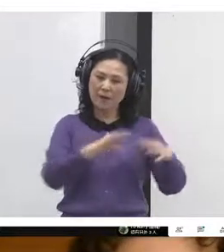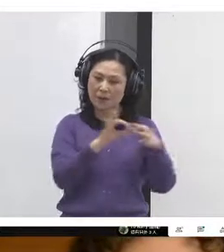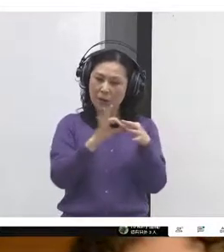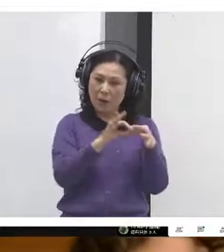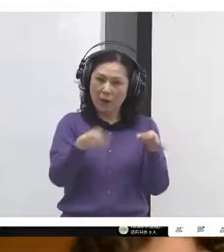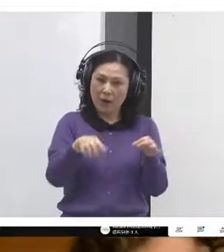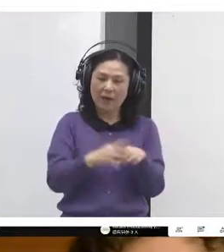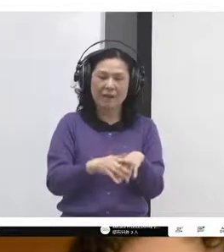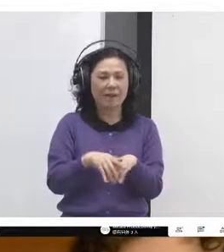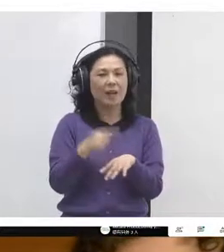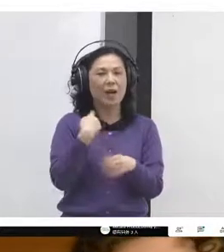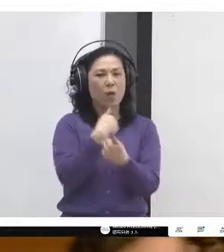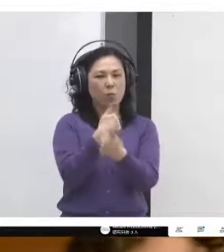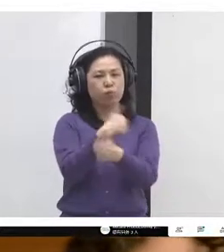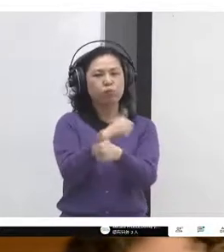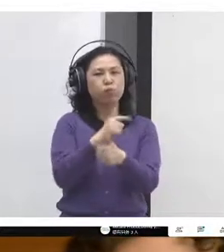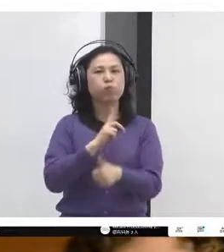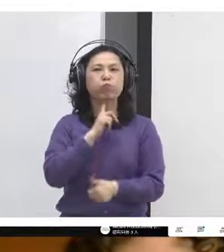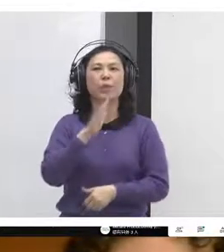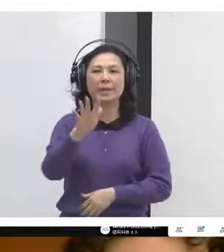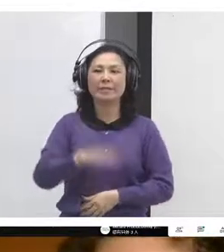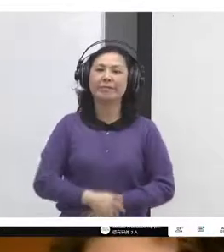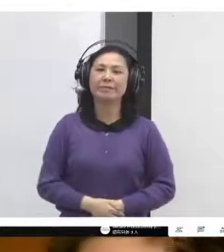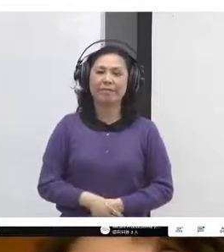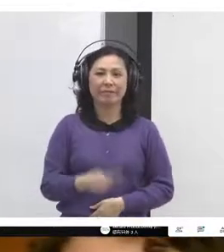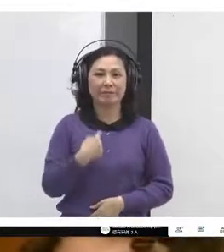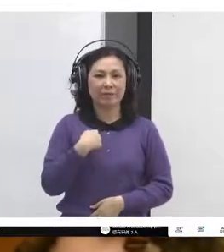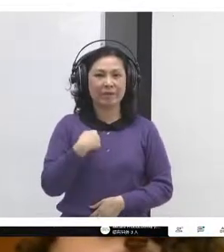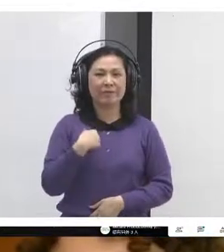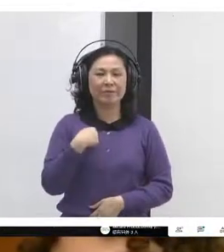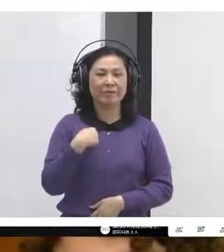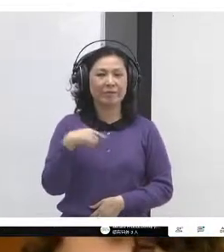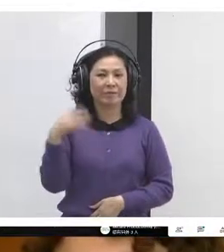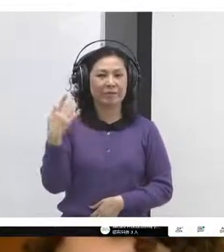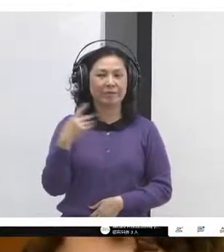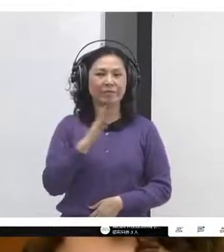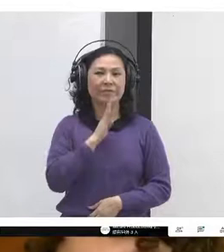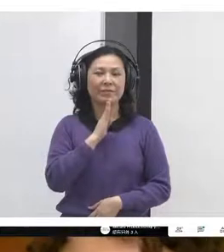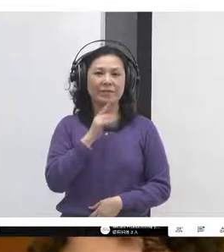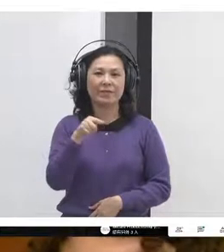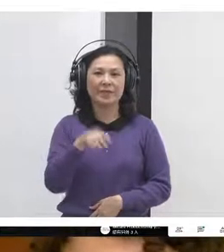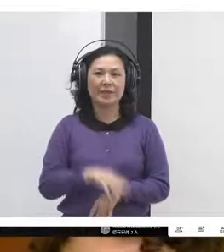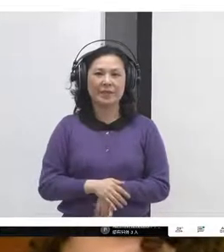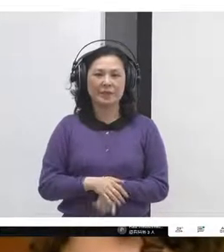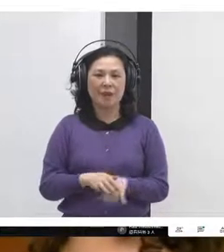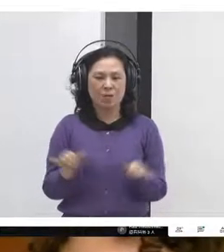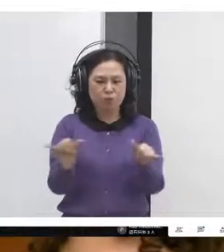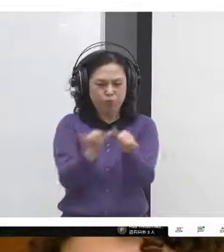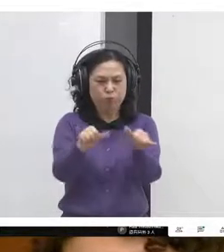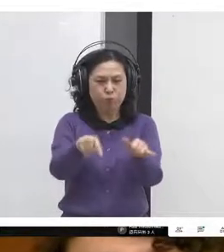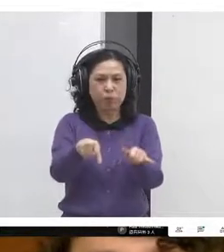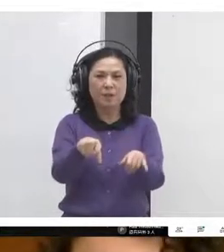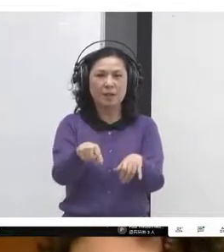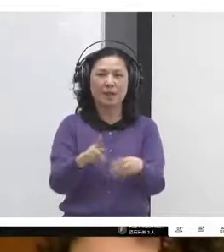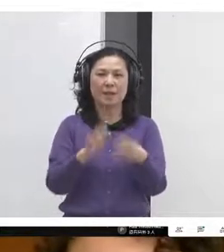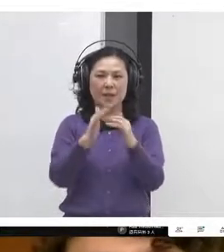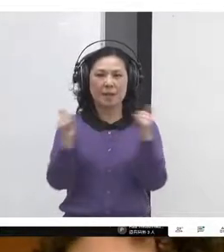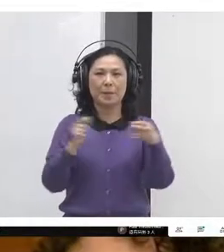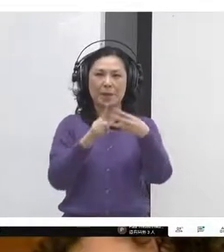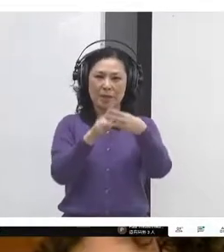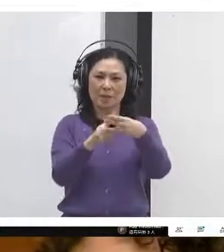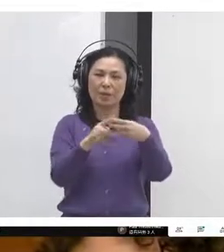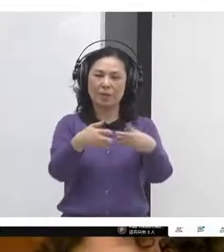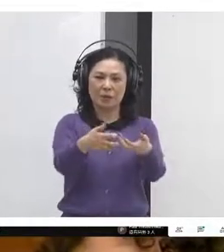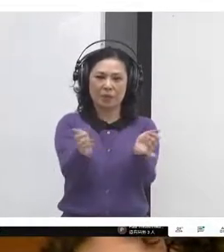founding board member of the Computational Democracy Project, which just launched a couple hours ago here